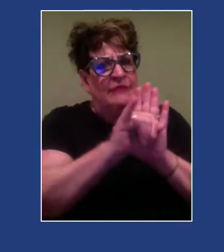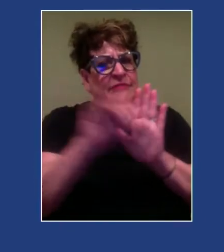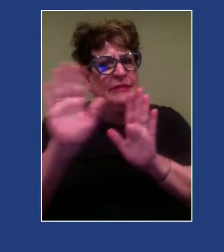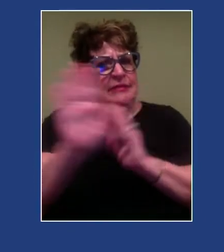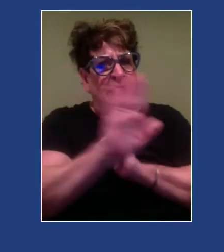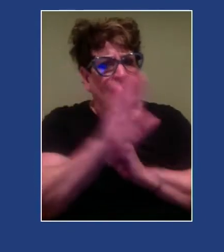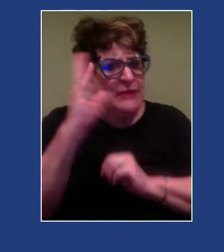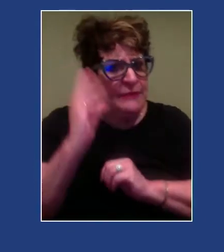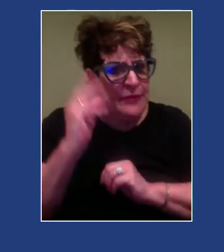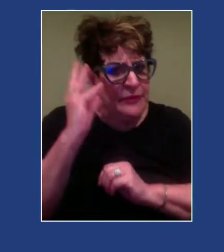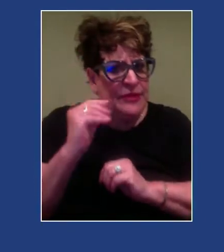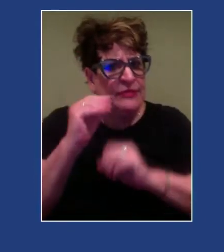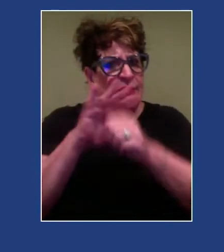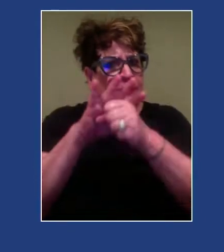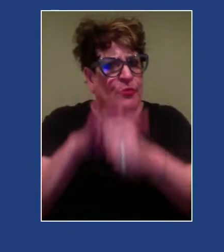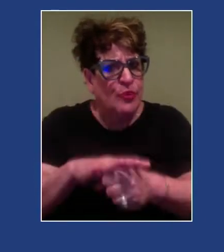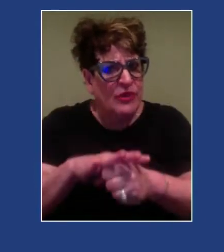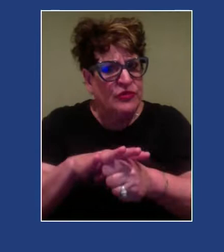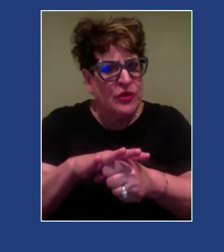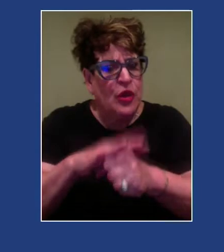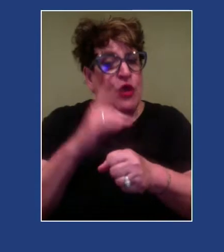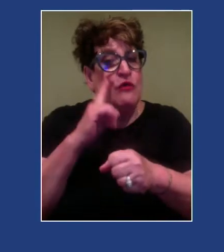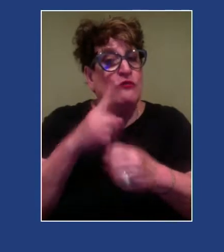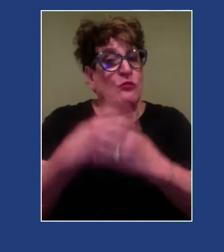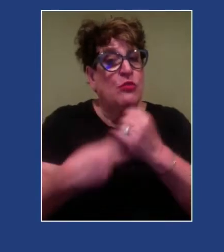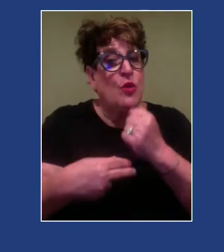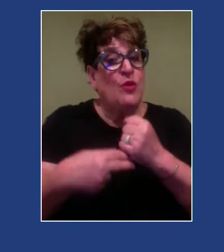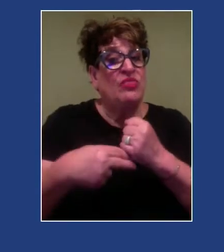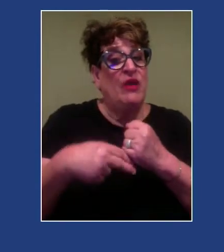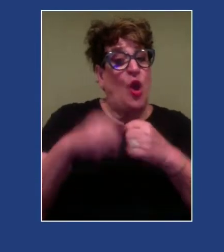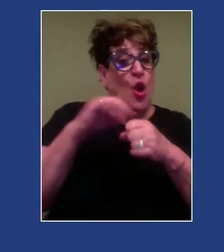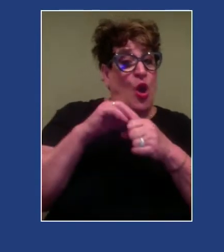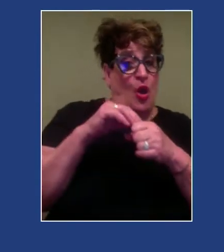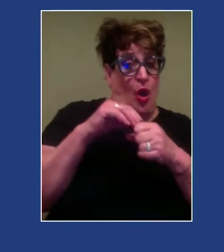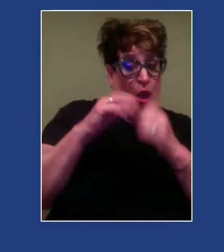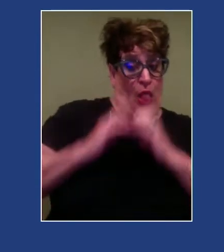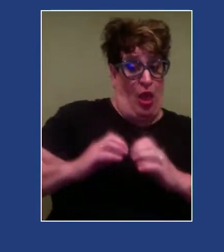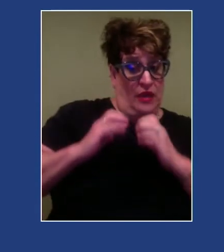oppression, both the client and our own as clinicians.